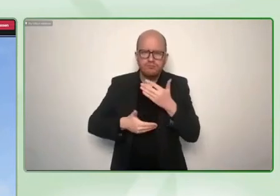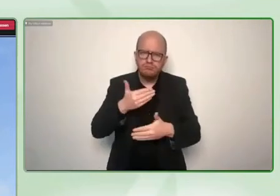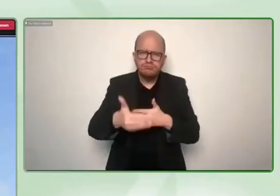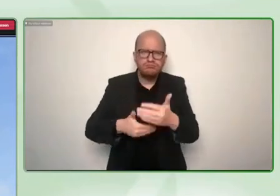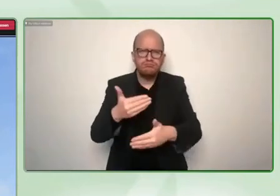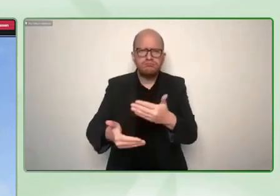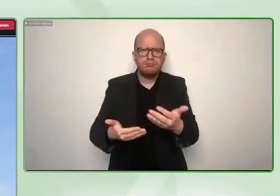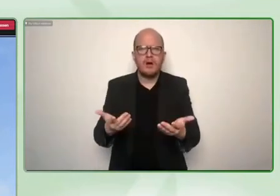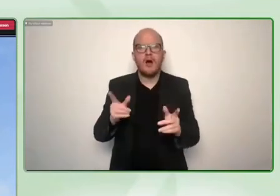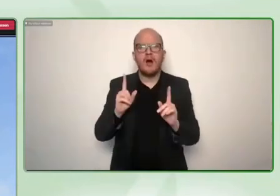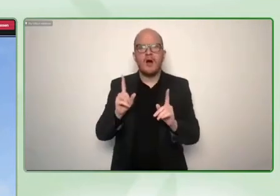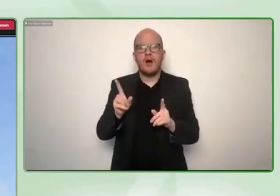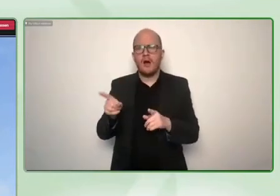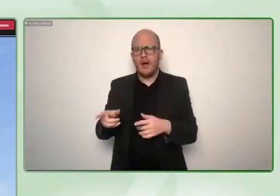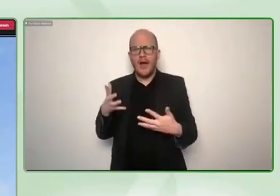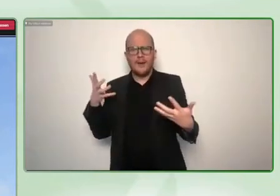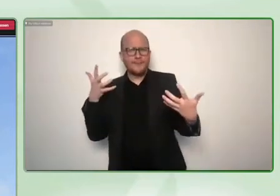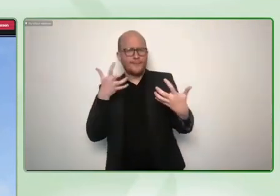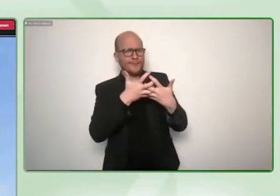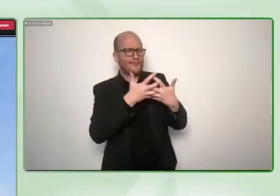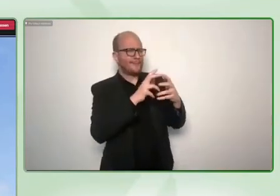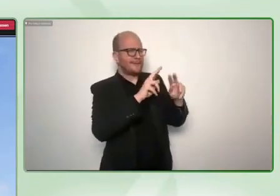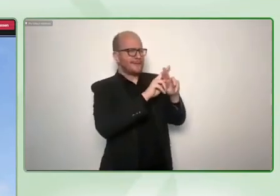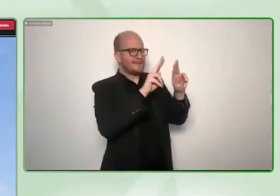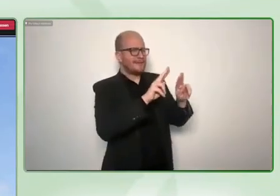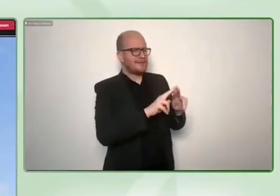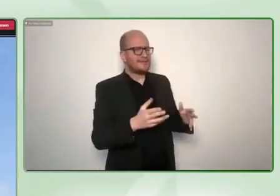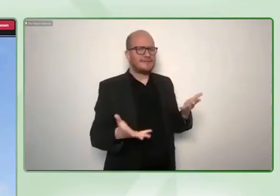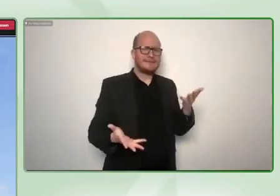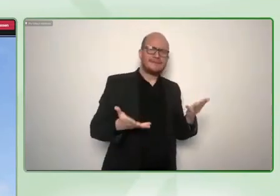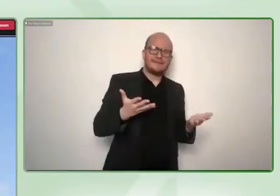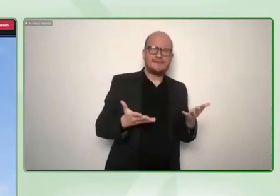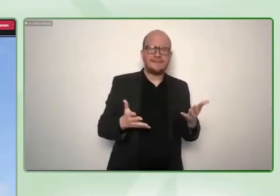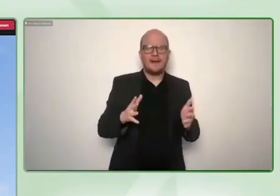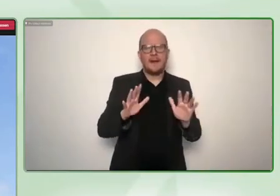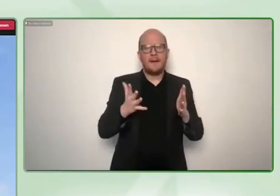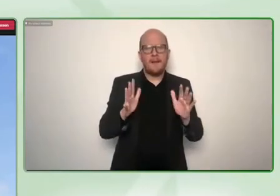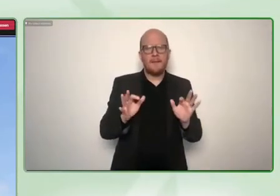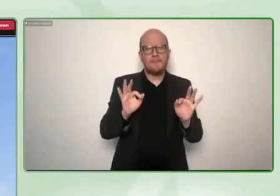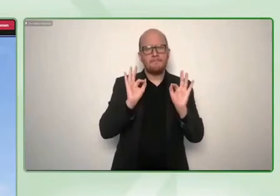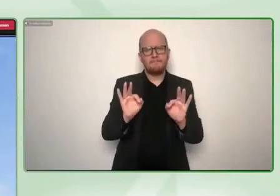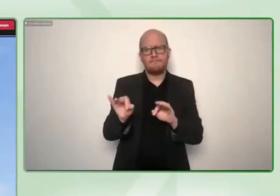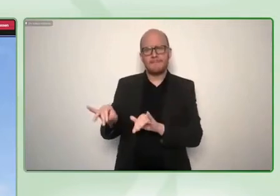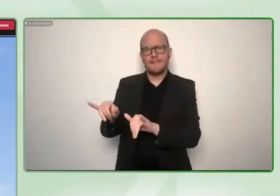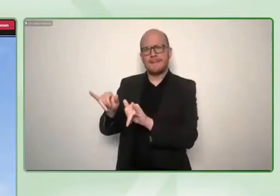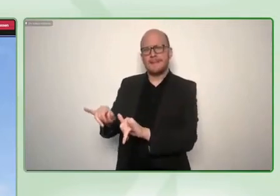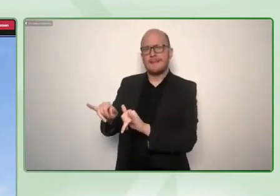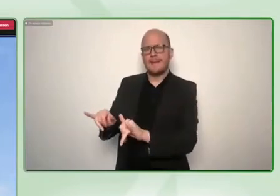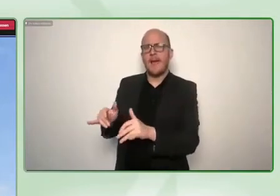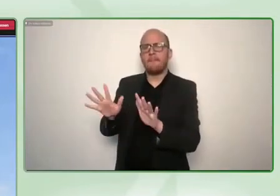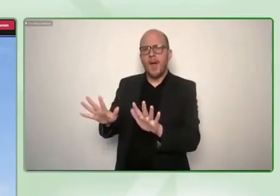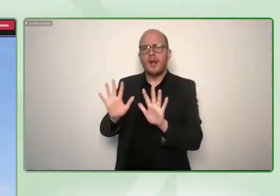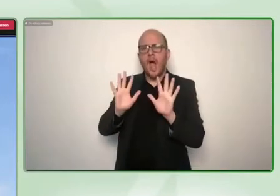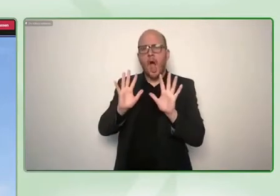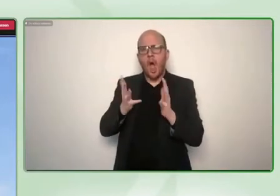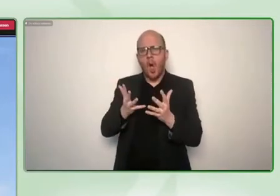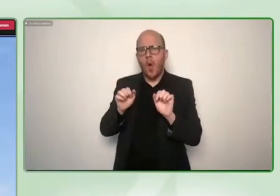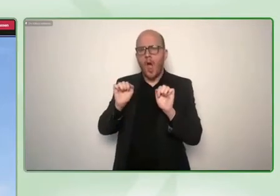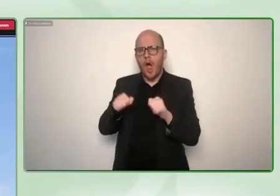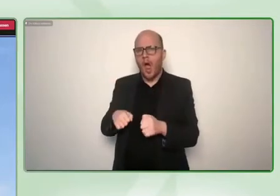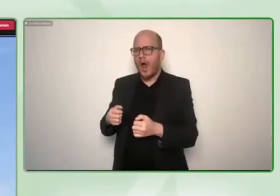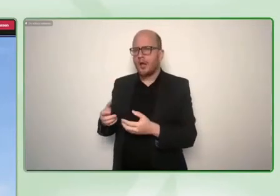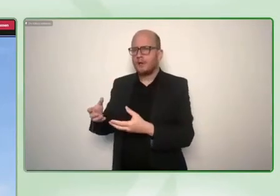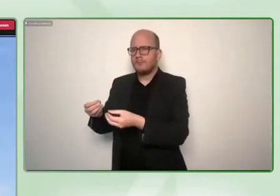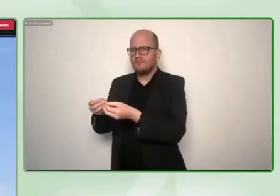to what their passion is on the other hand you will find social entrepreneurs who are i don't know empire builders or who want to see the world or